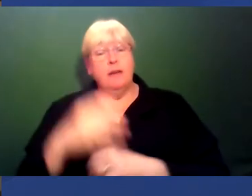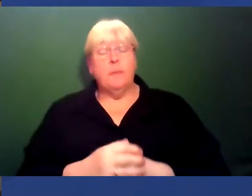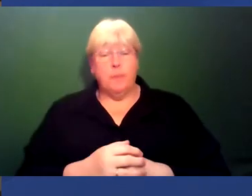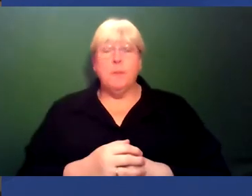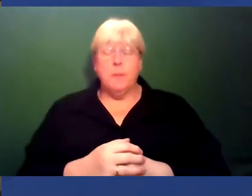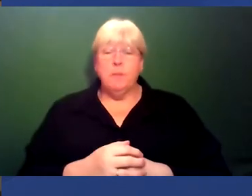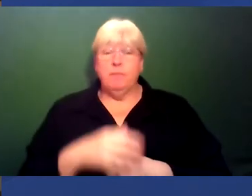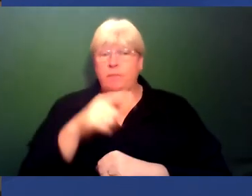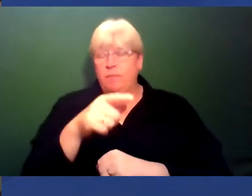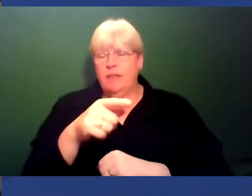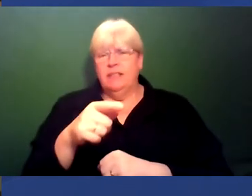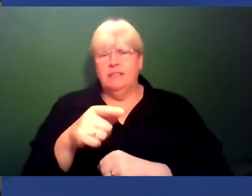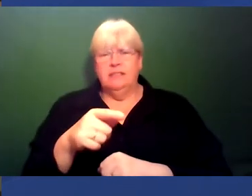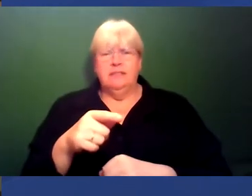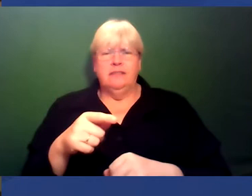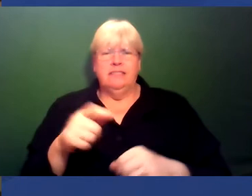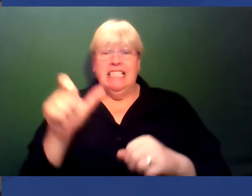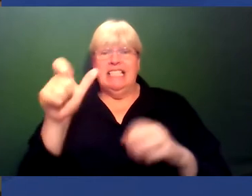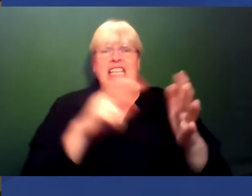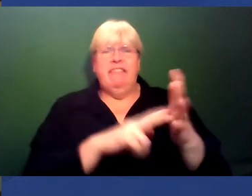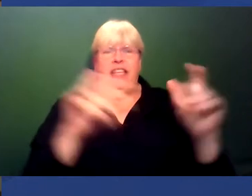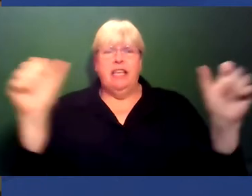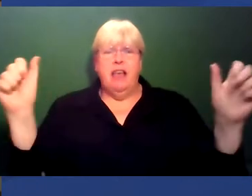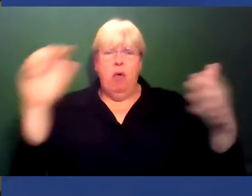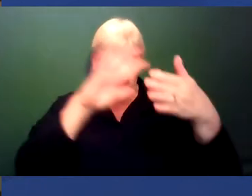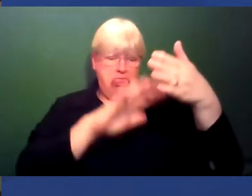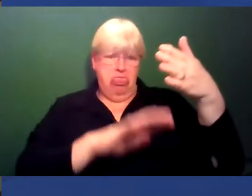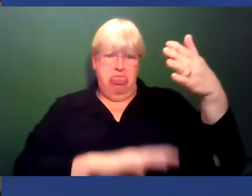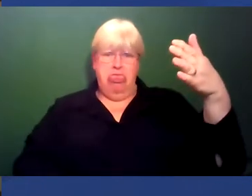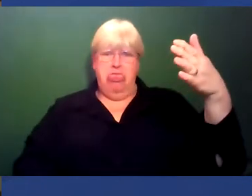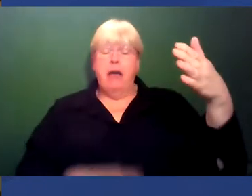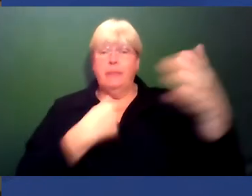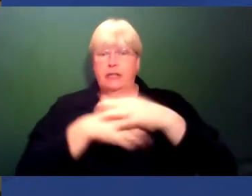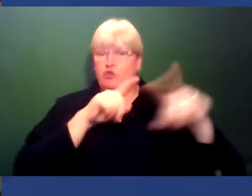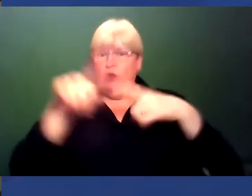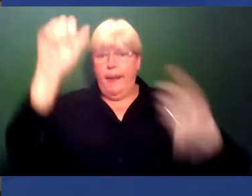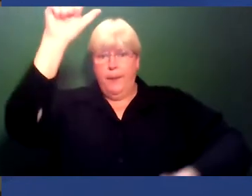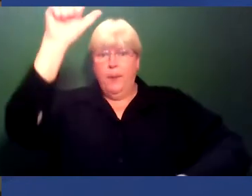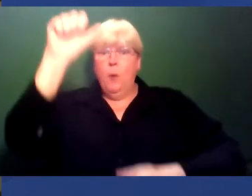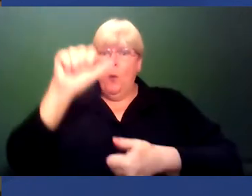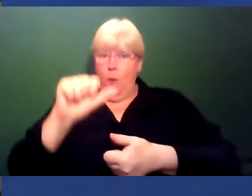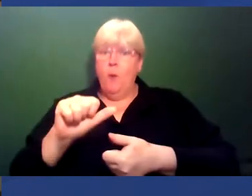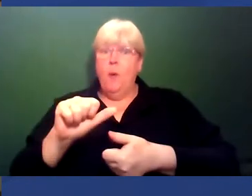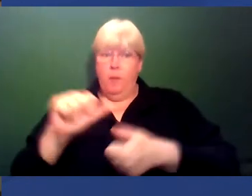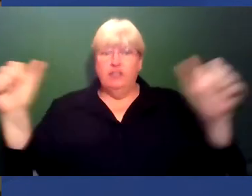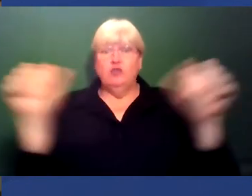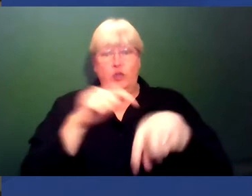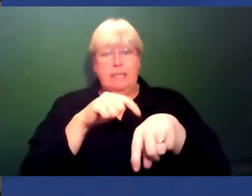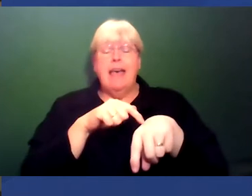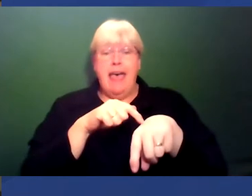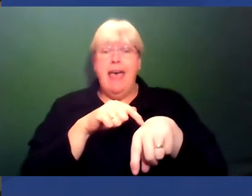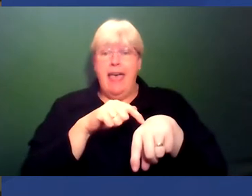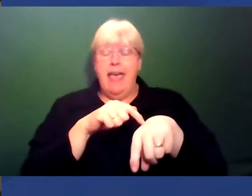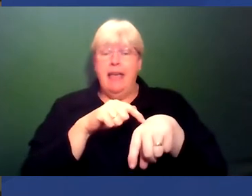Chris has a very long CV, so I'm trying to condense that in a very short period of time. He completed a